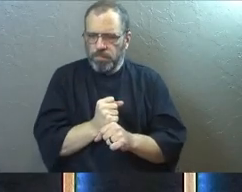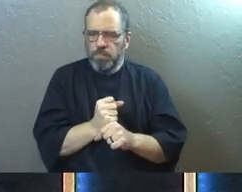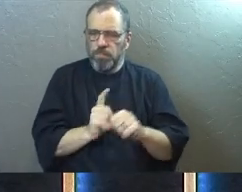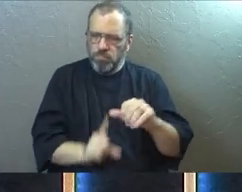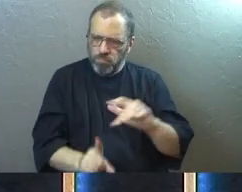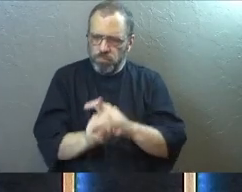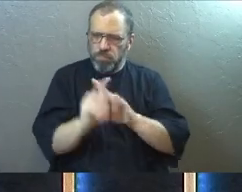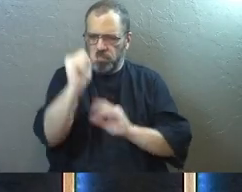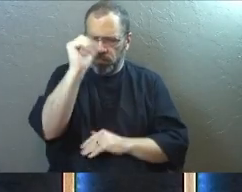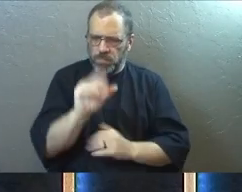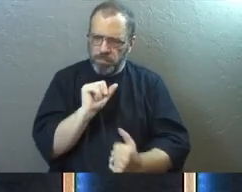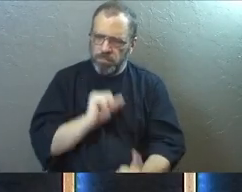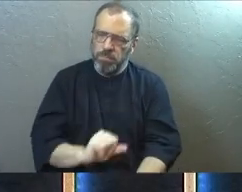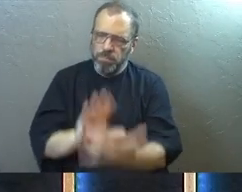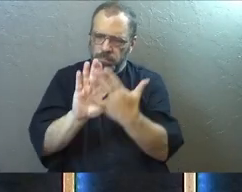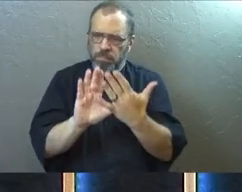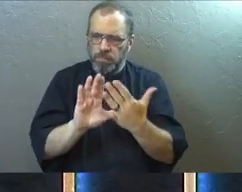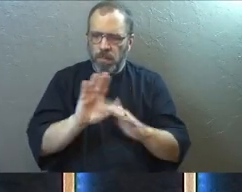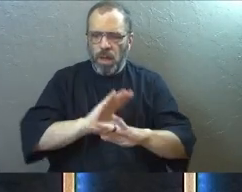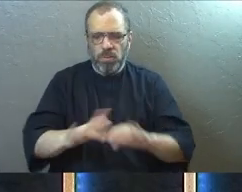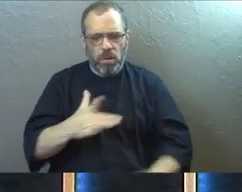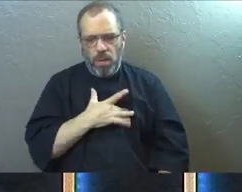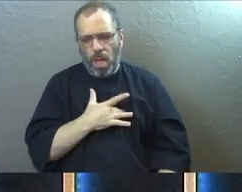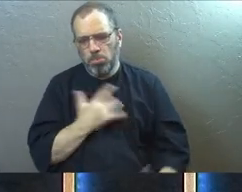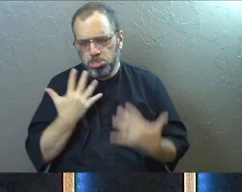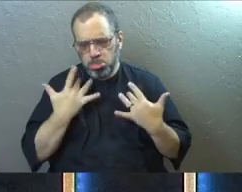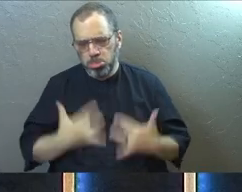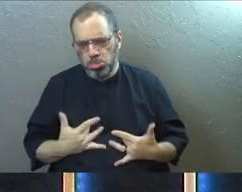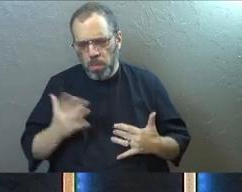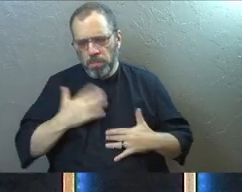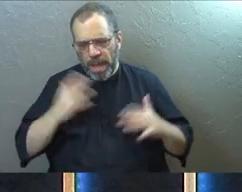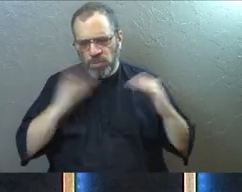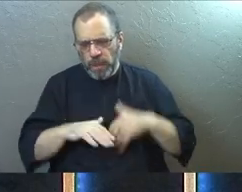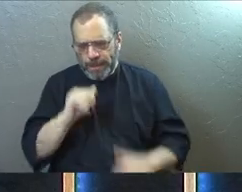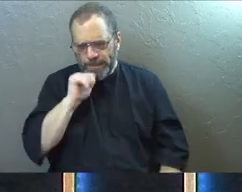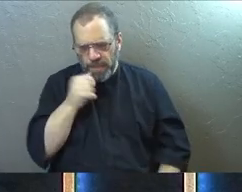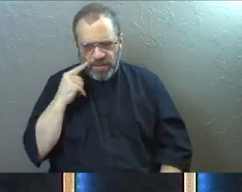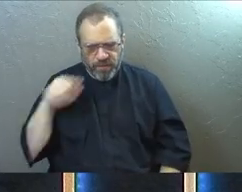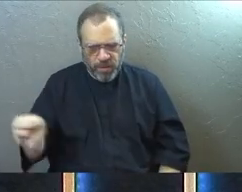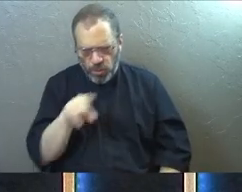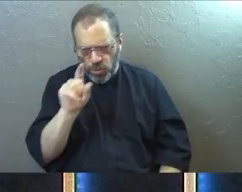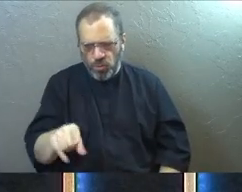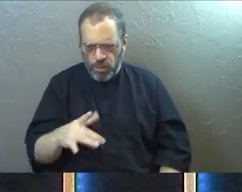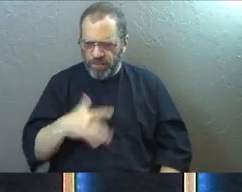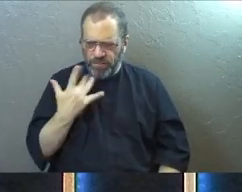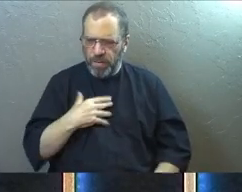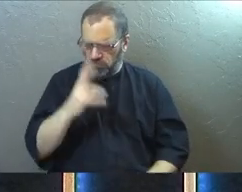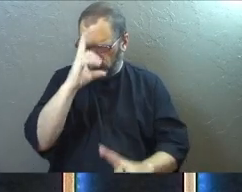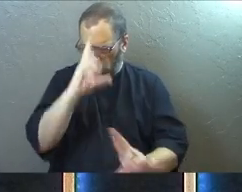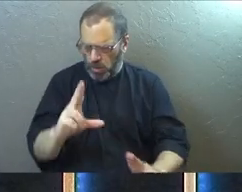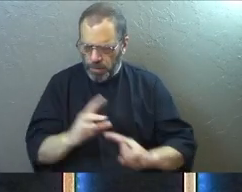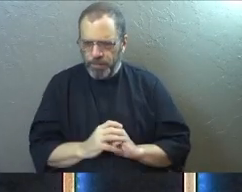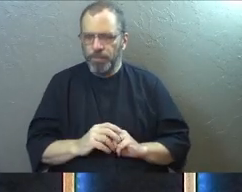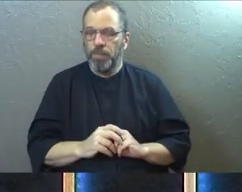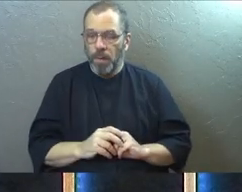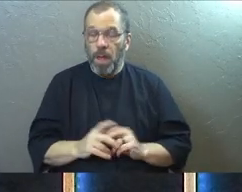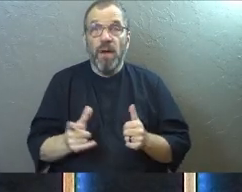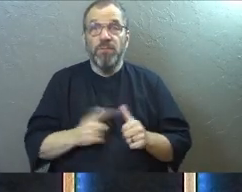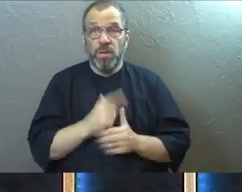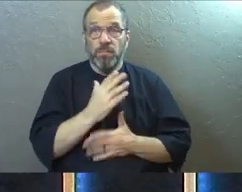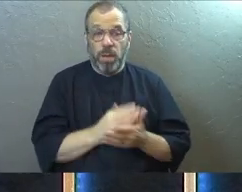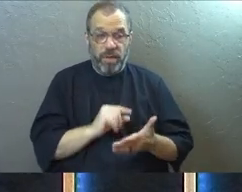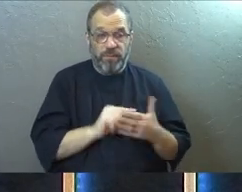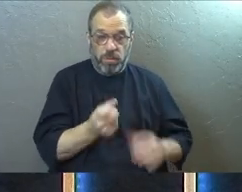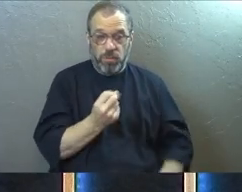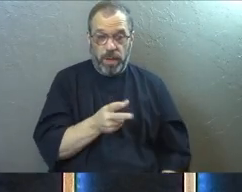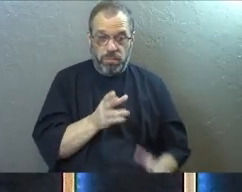into God's presence. So please don't lose heart because of my trials here. I'm suffering for you so you should feel honored. So the first part of